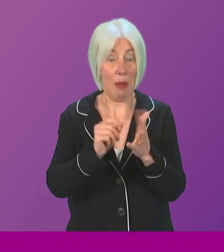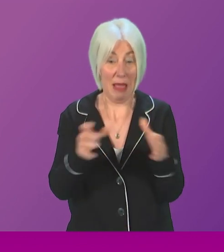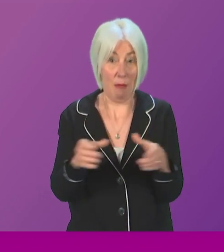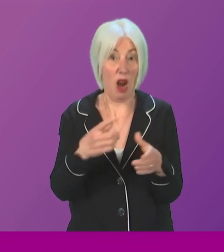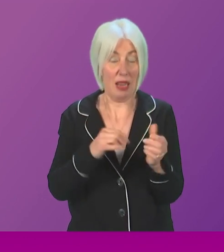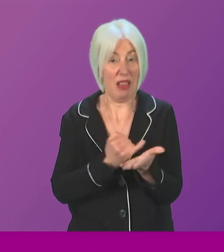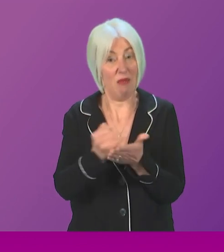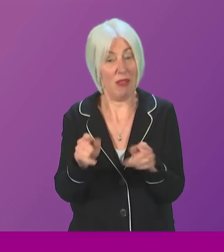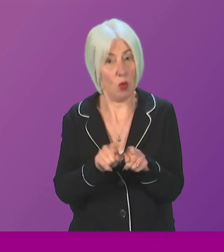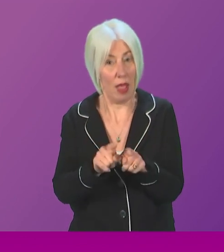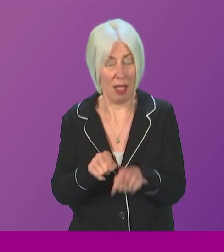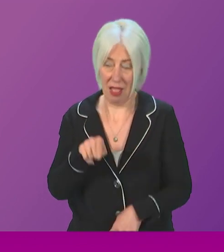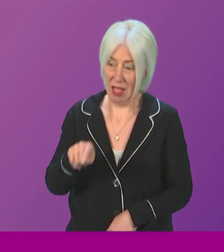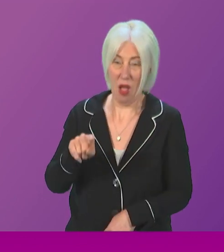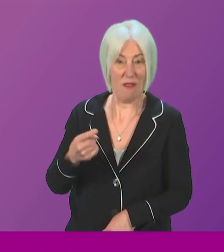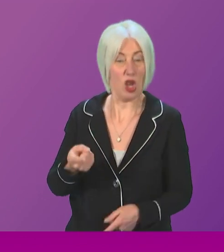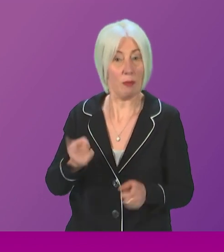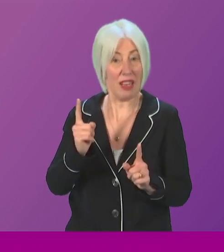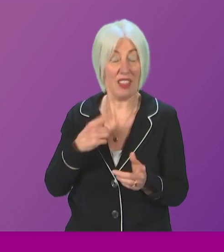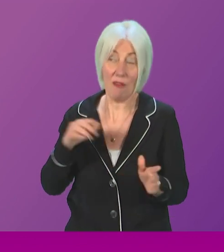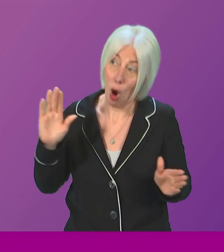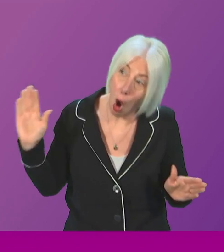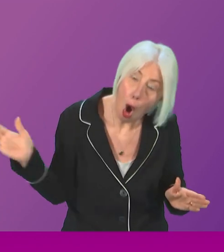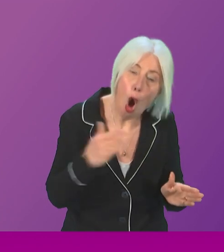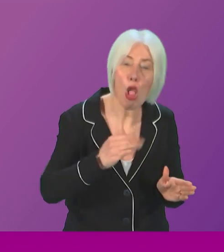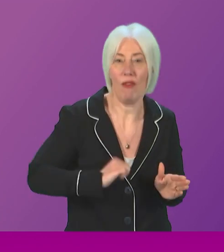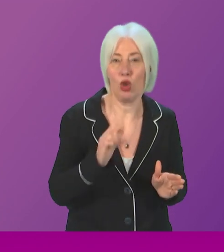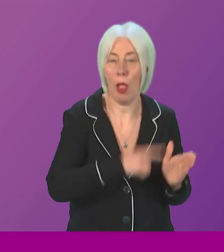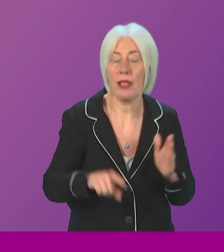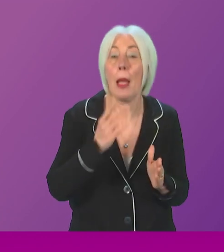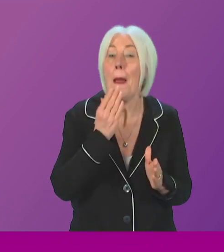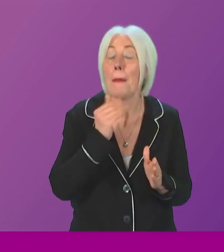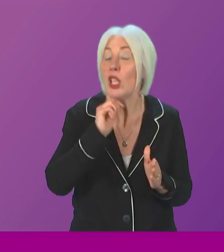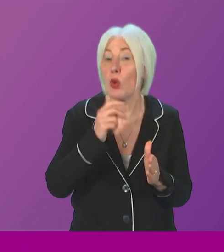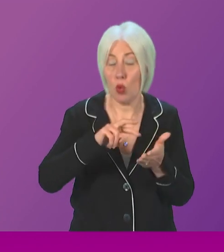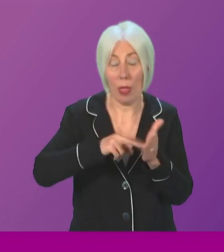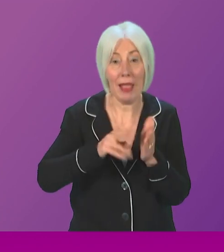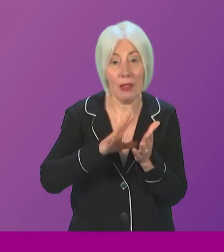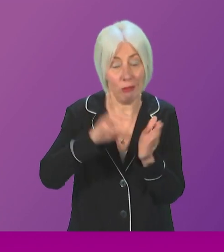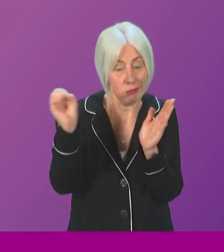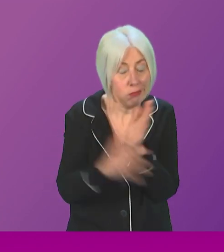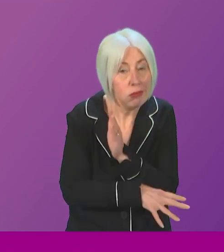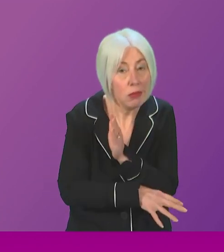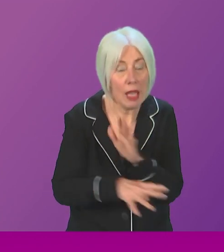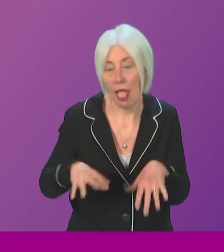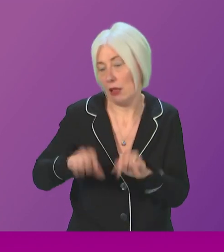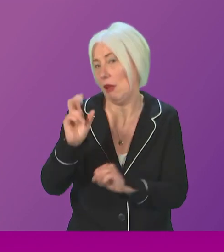given he wants to be First Minister for the whole country, will he now scrap these plans once and for all and start again?